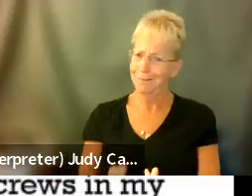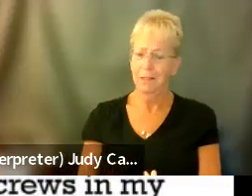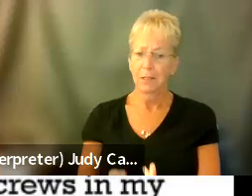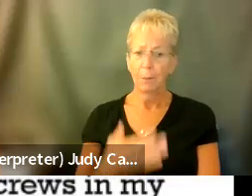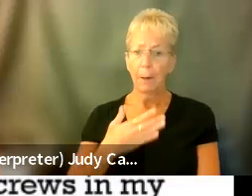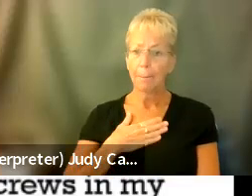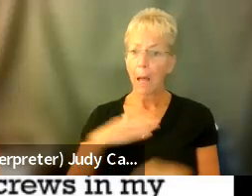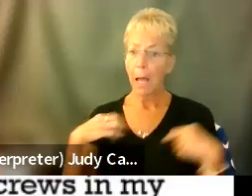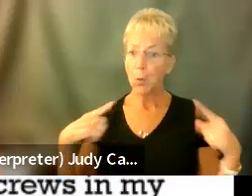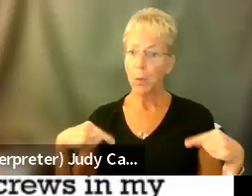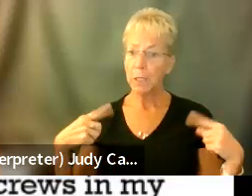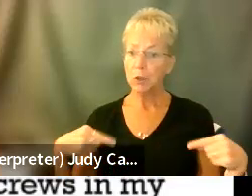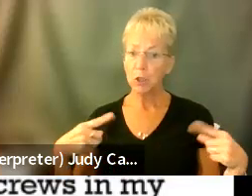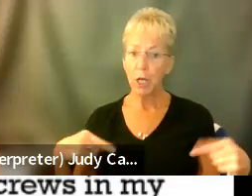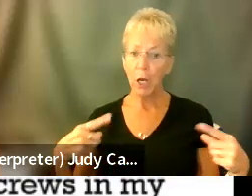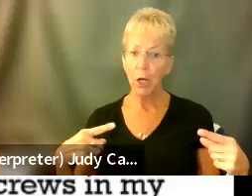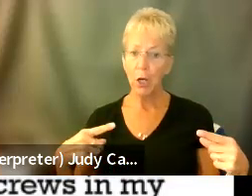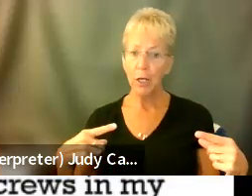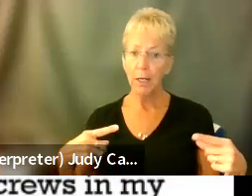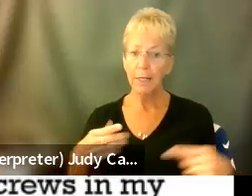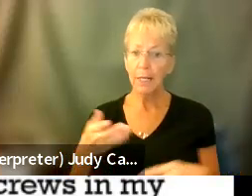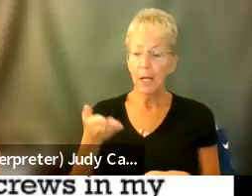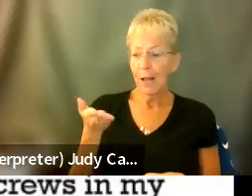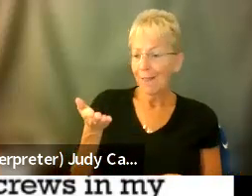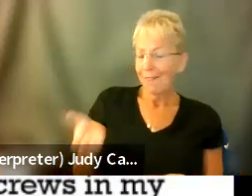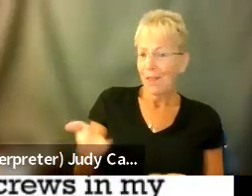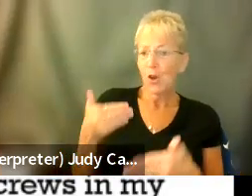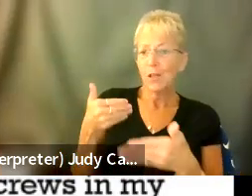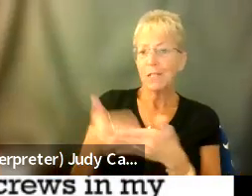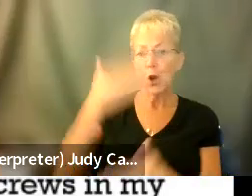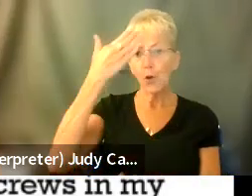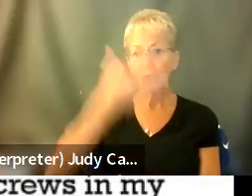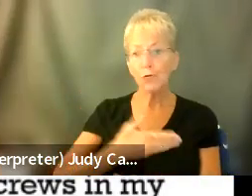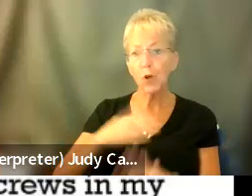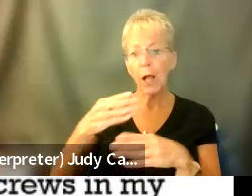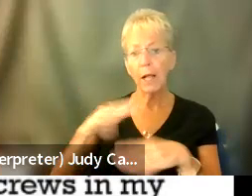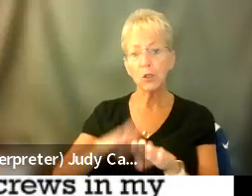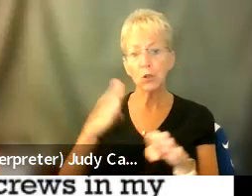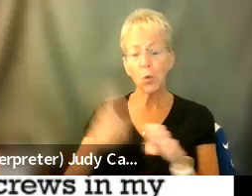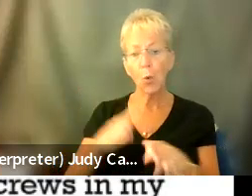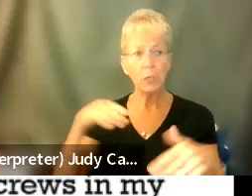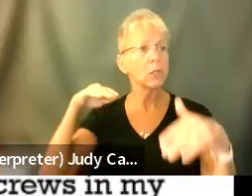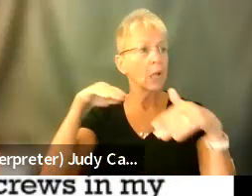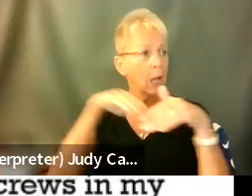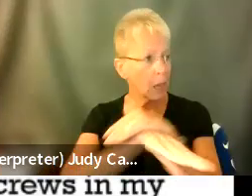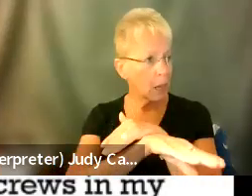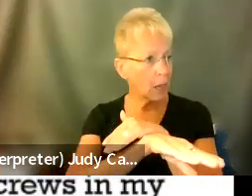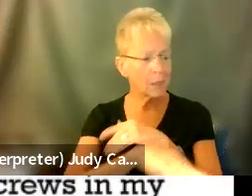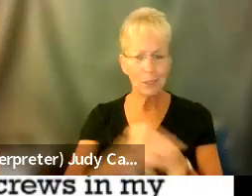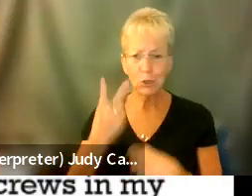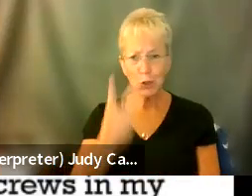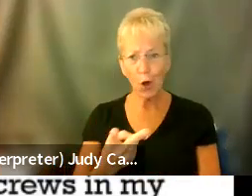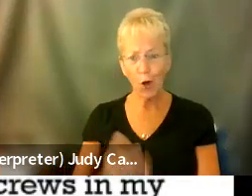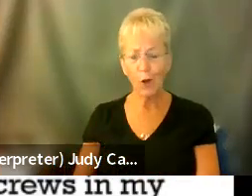wheelchair was right by the front door that she walked through to come to my room. And